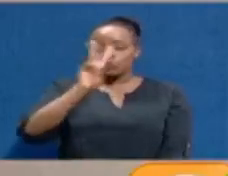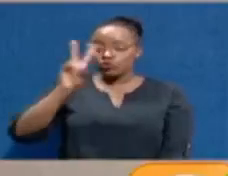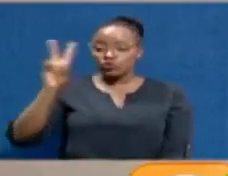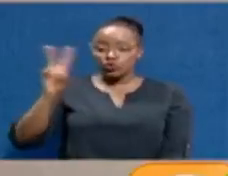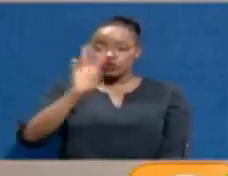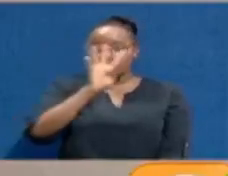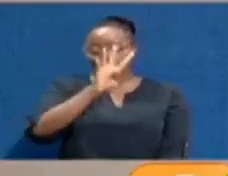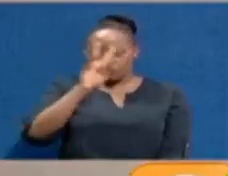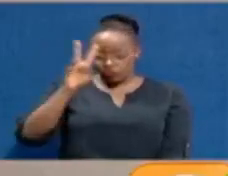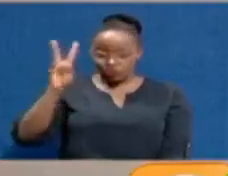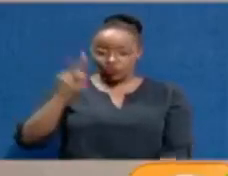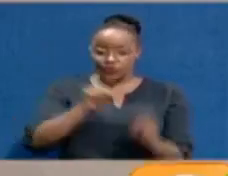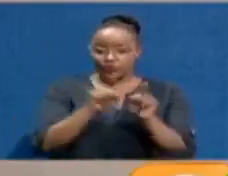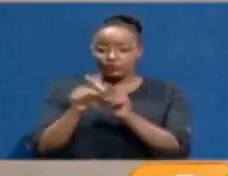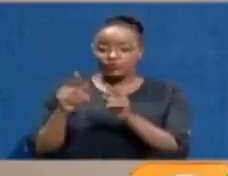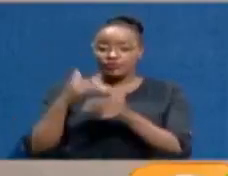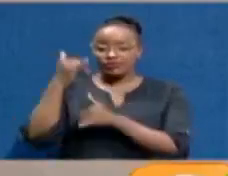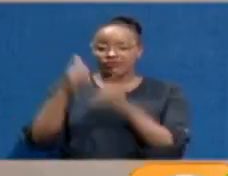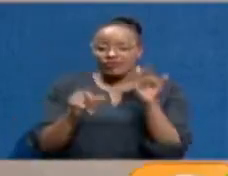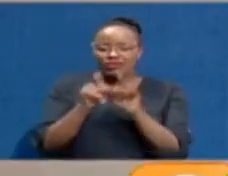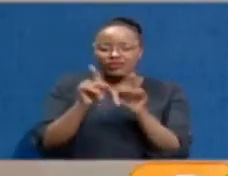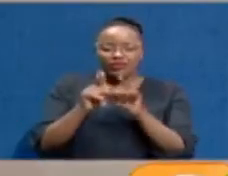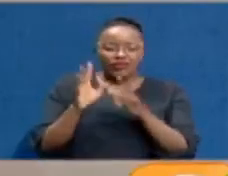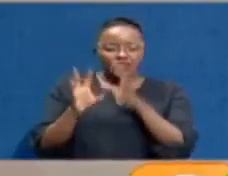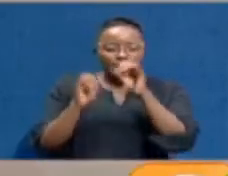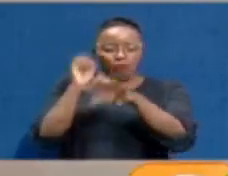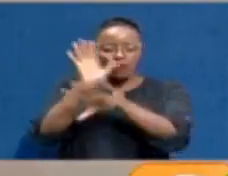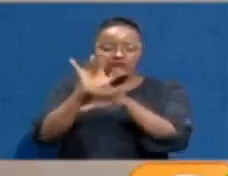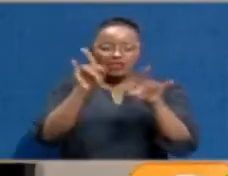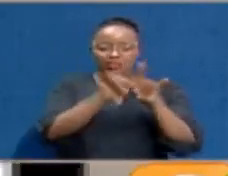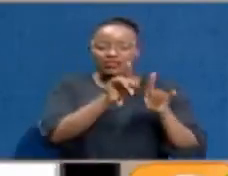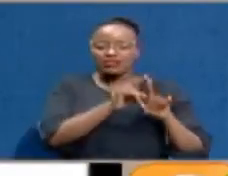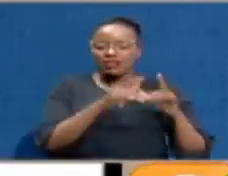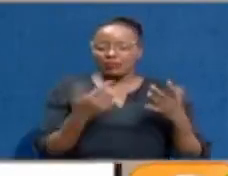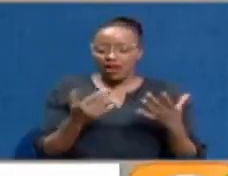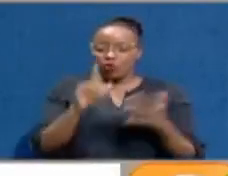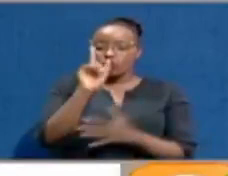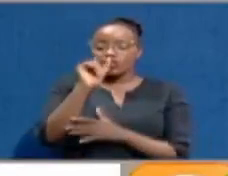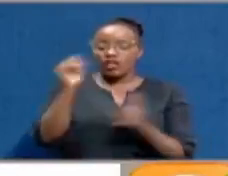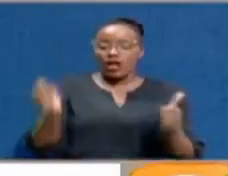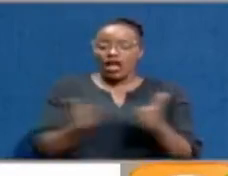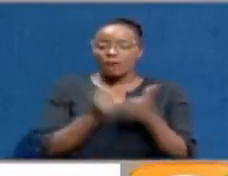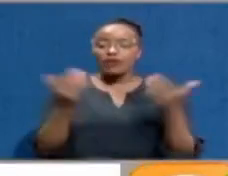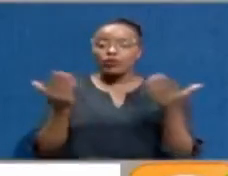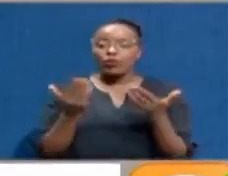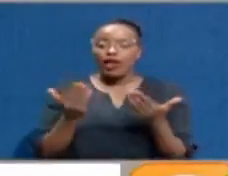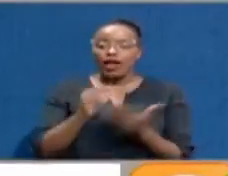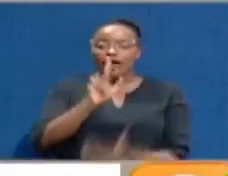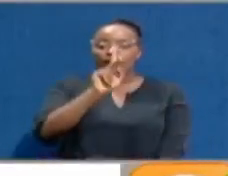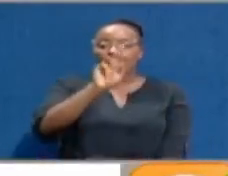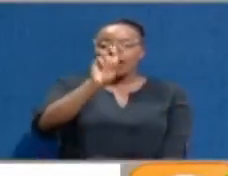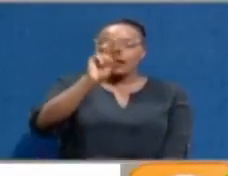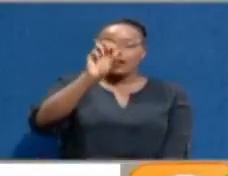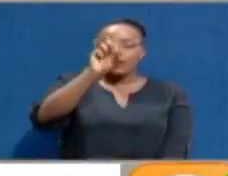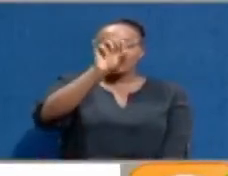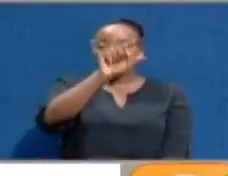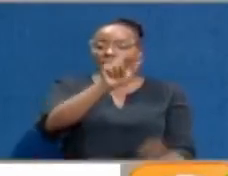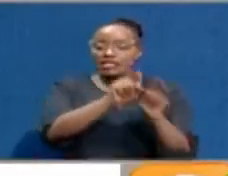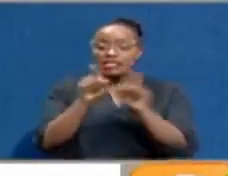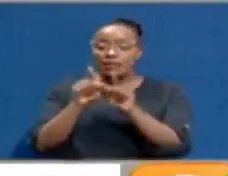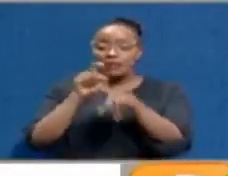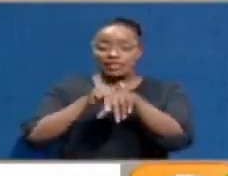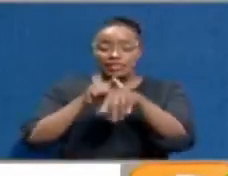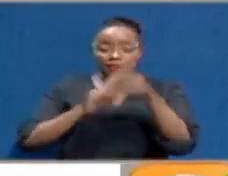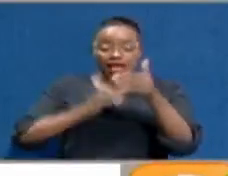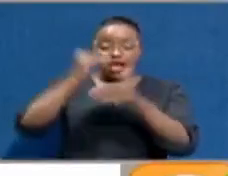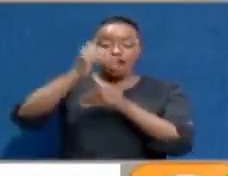We begin with the unending tales of the movie-like kind of tendering that went on at Kemsah at the height of